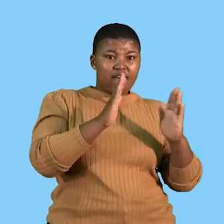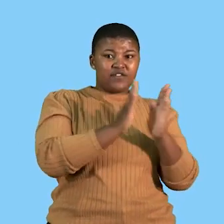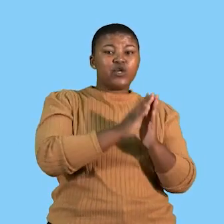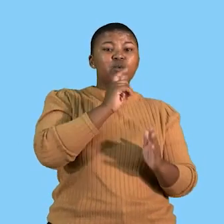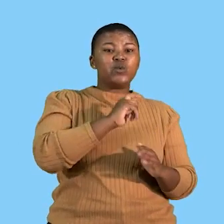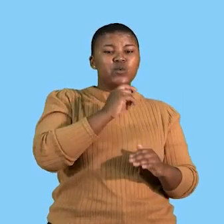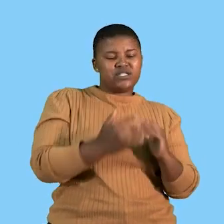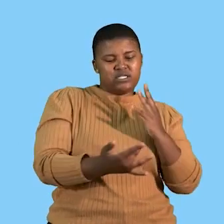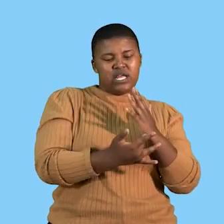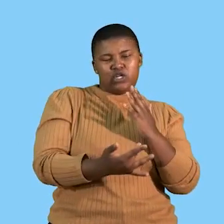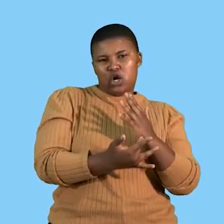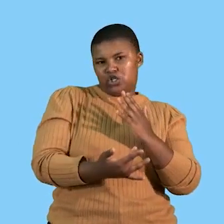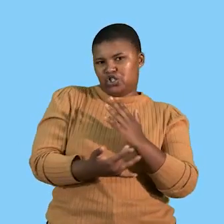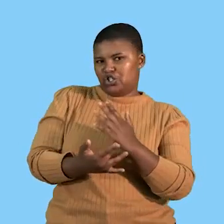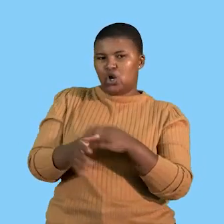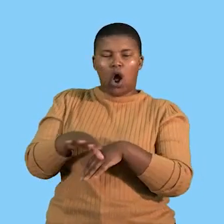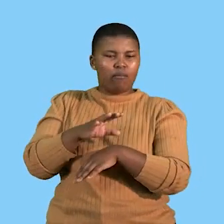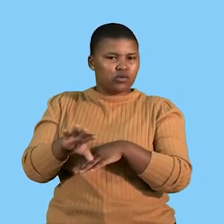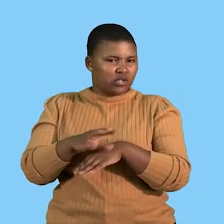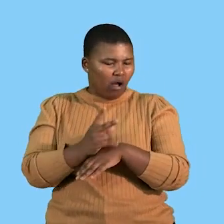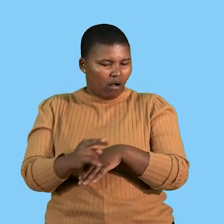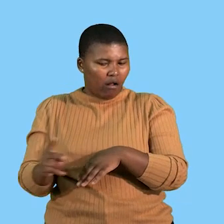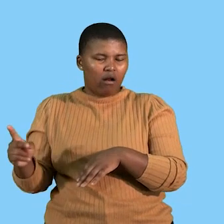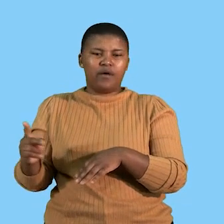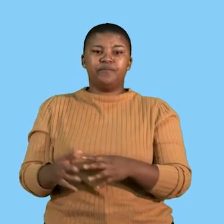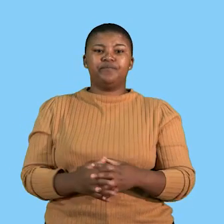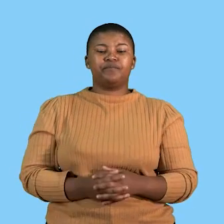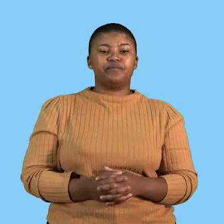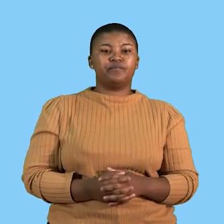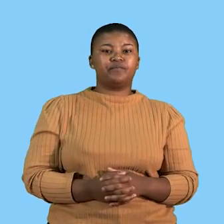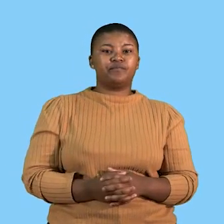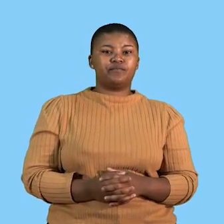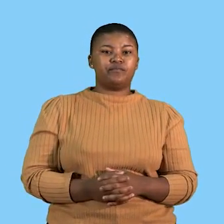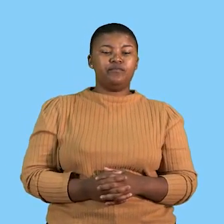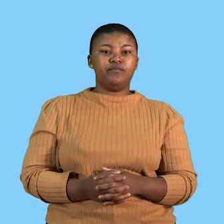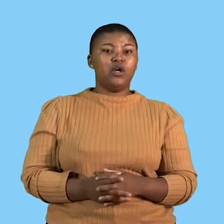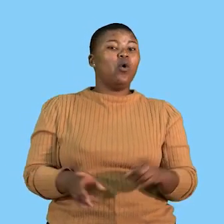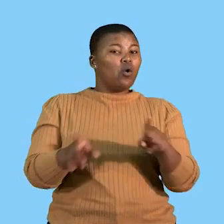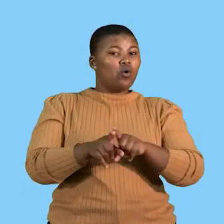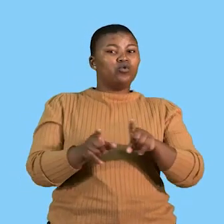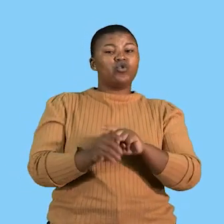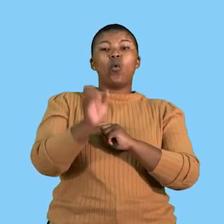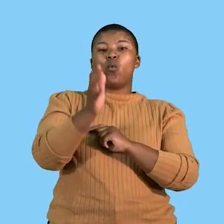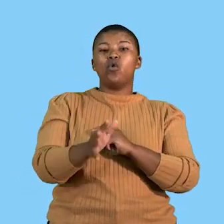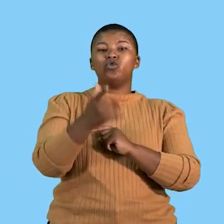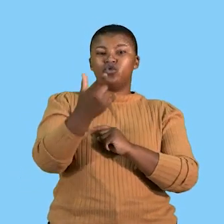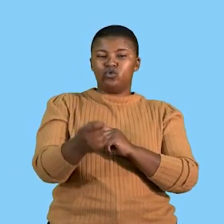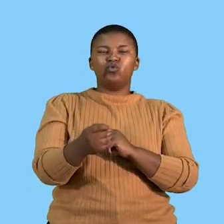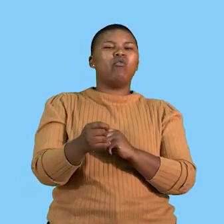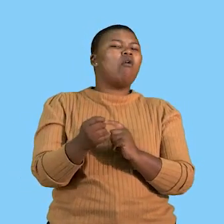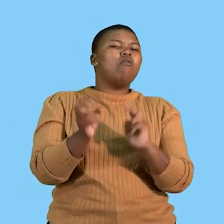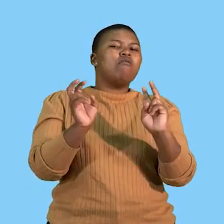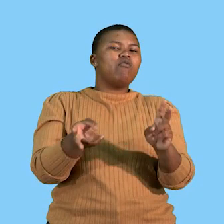information by using technology. This means also that they will perform general